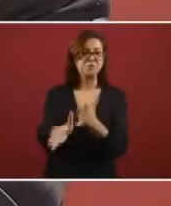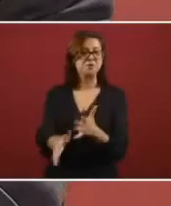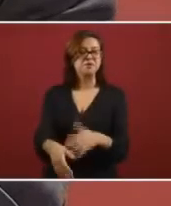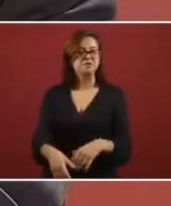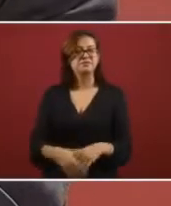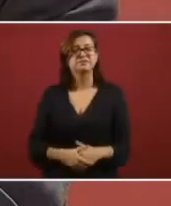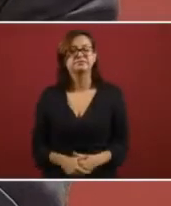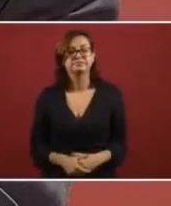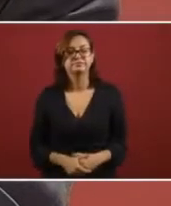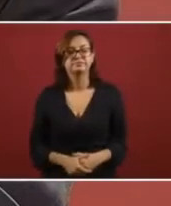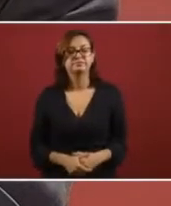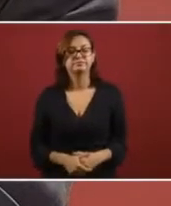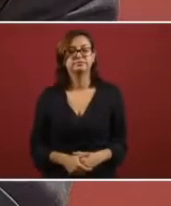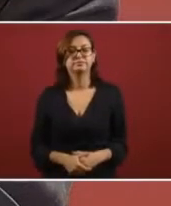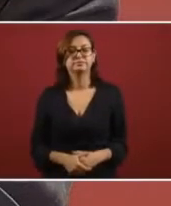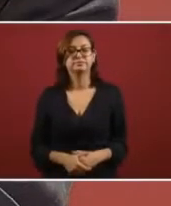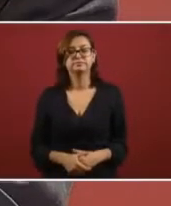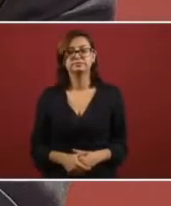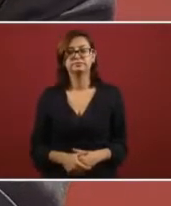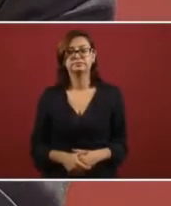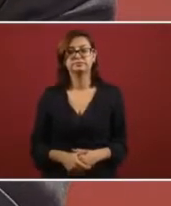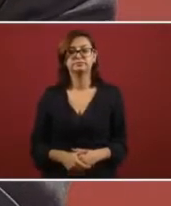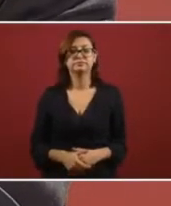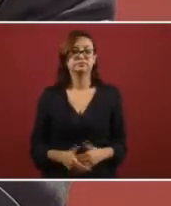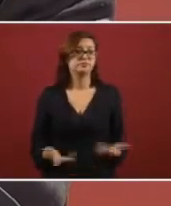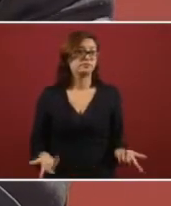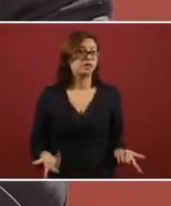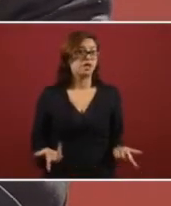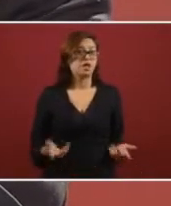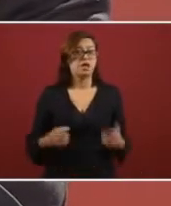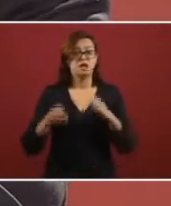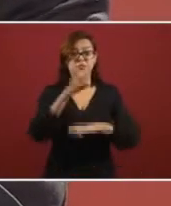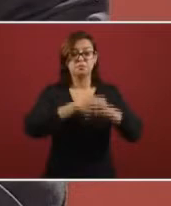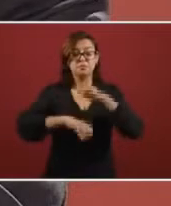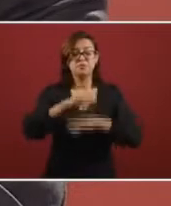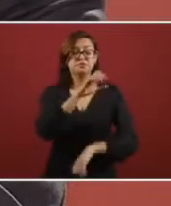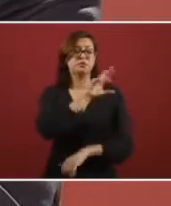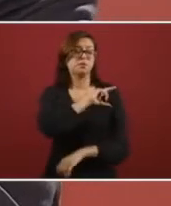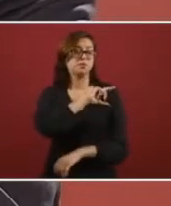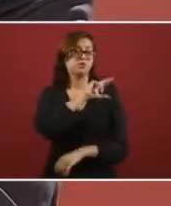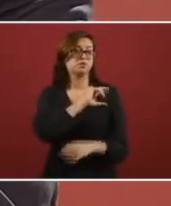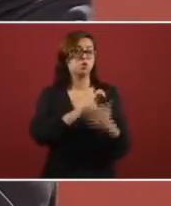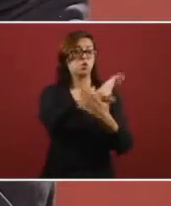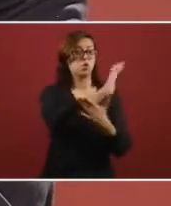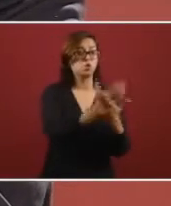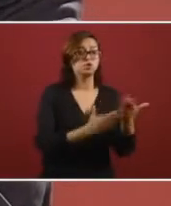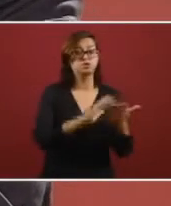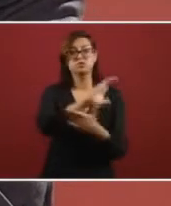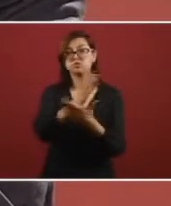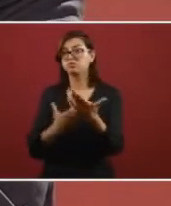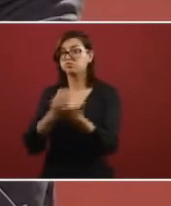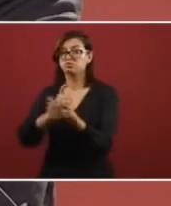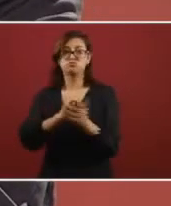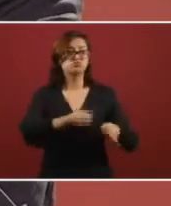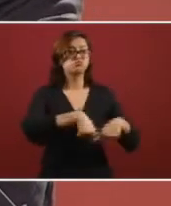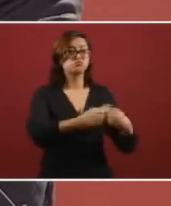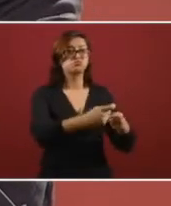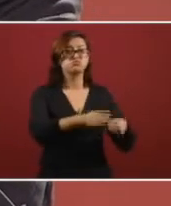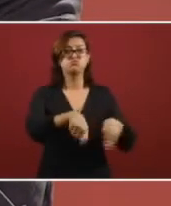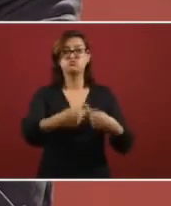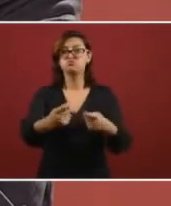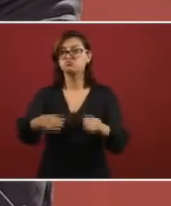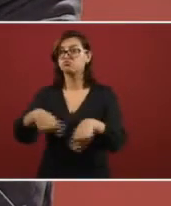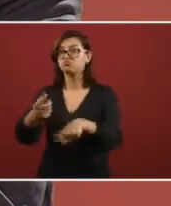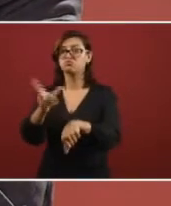they gave out the contracts to particular people and only one